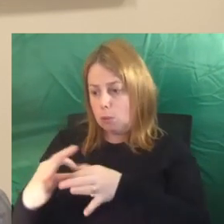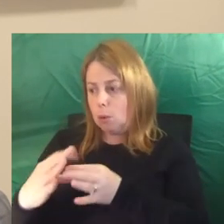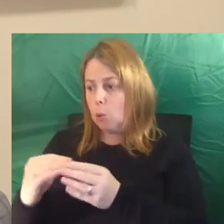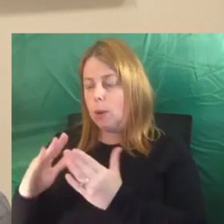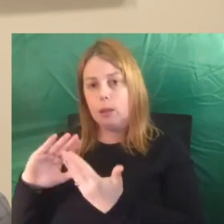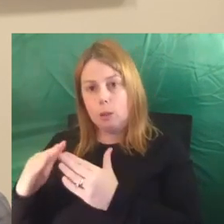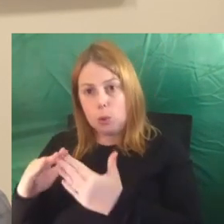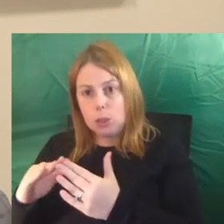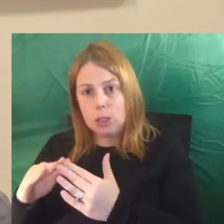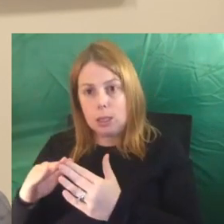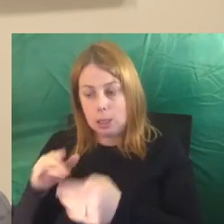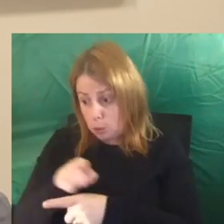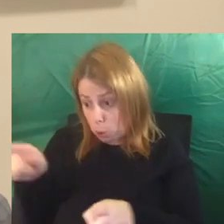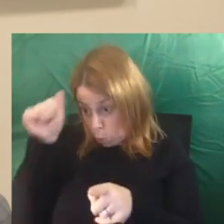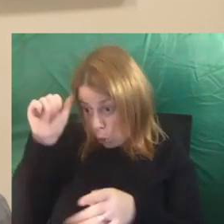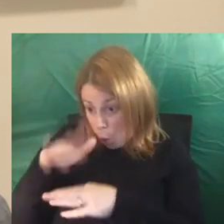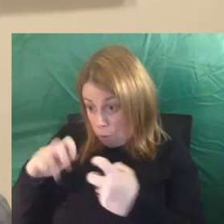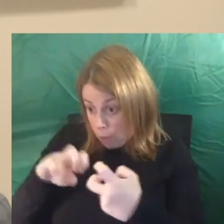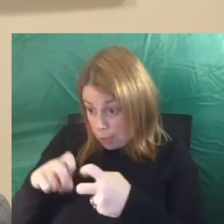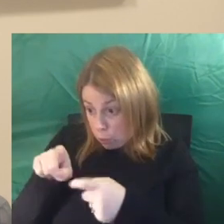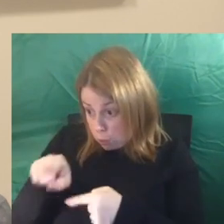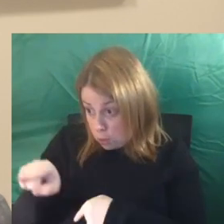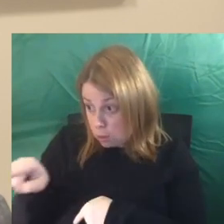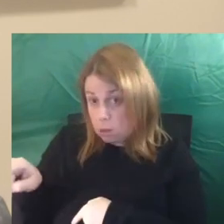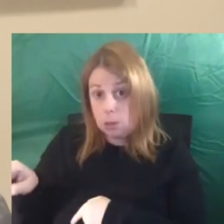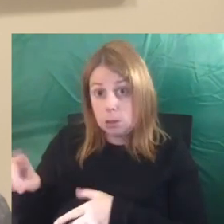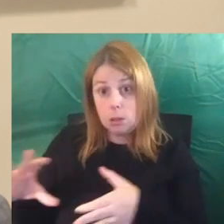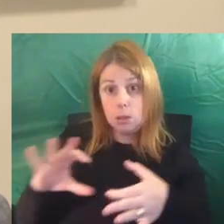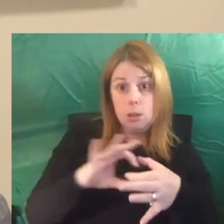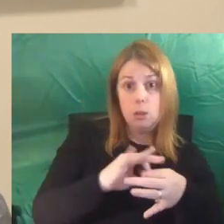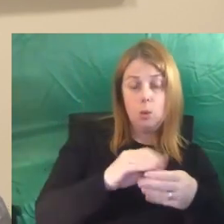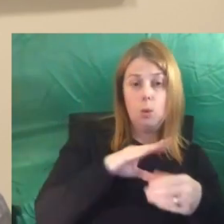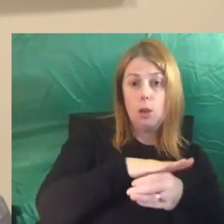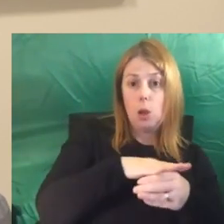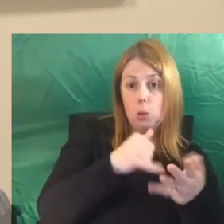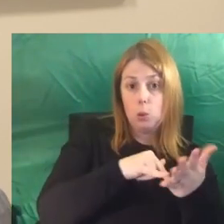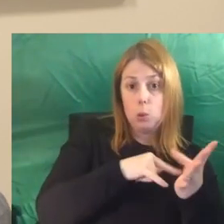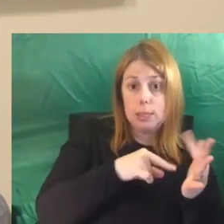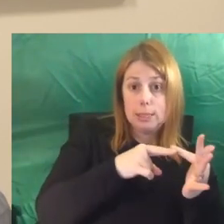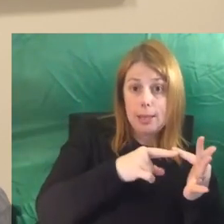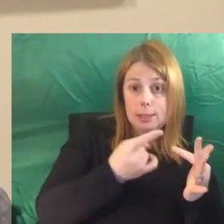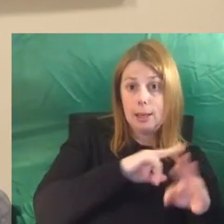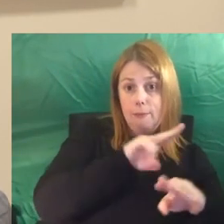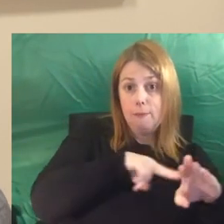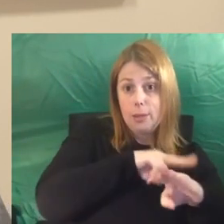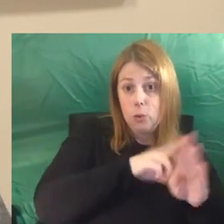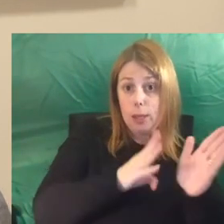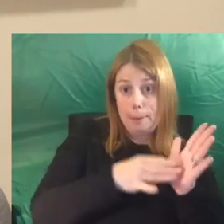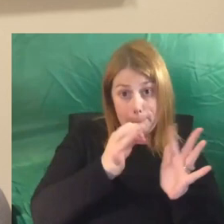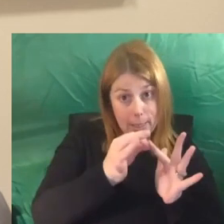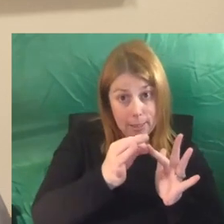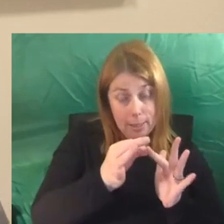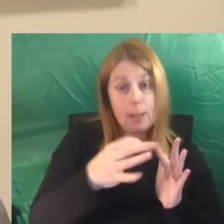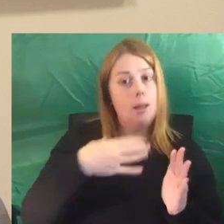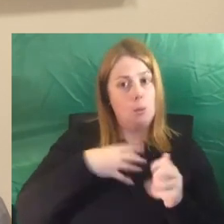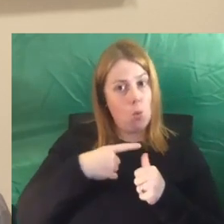issues and I guess engage with their local state MP and local federal MP, chances are the more results